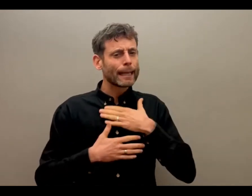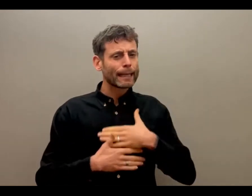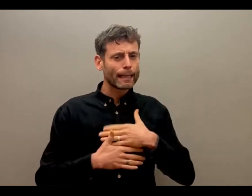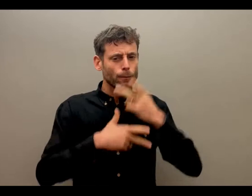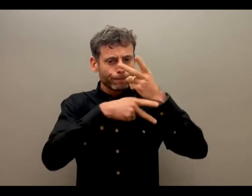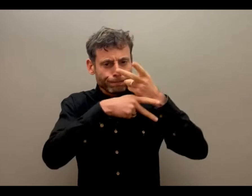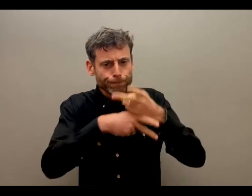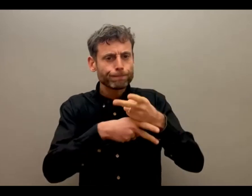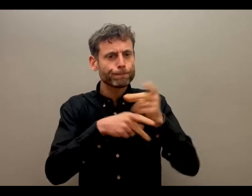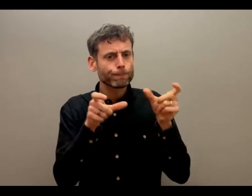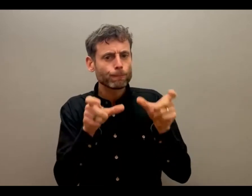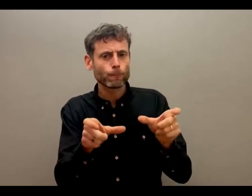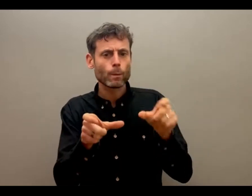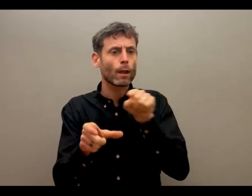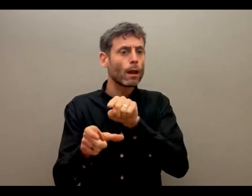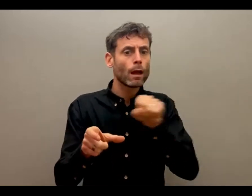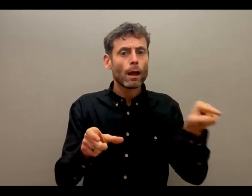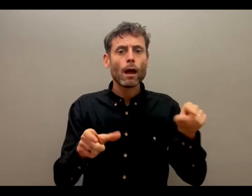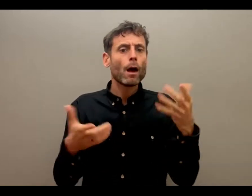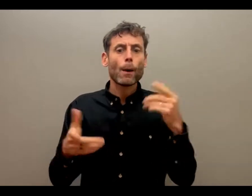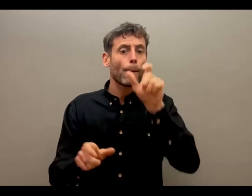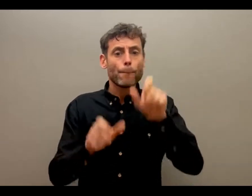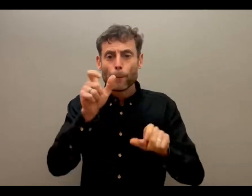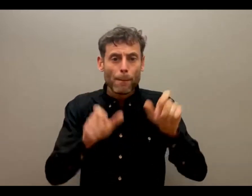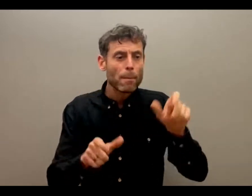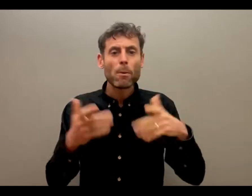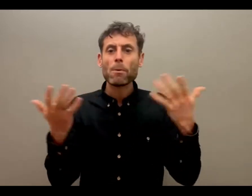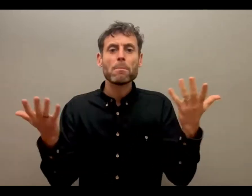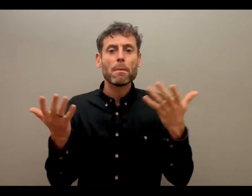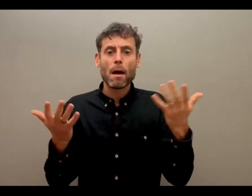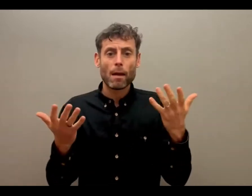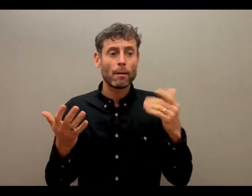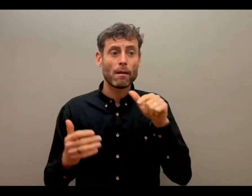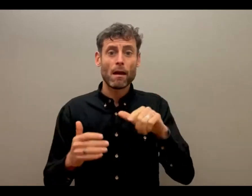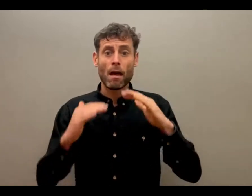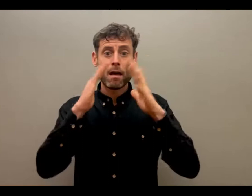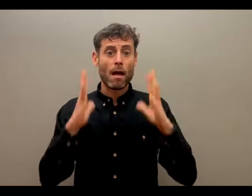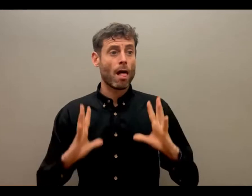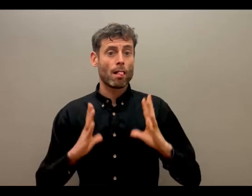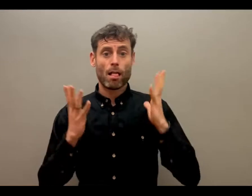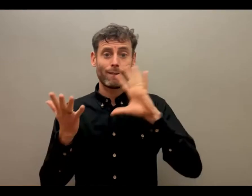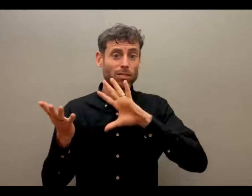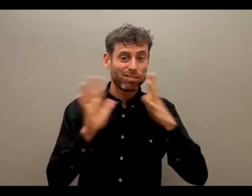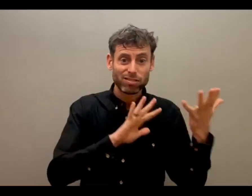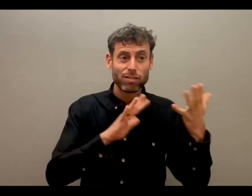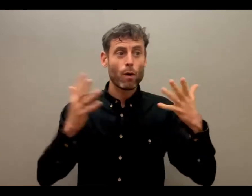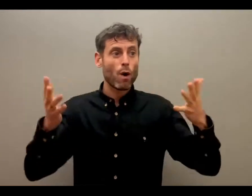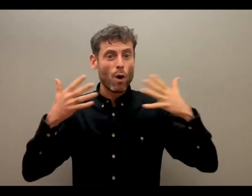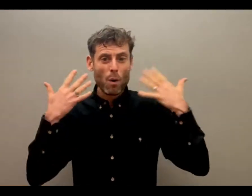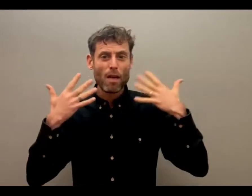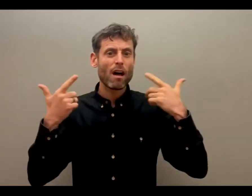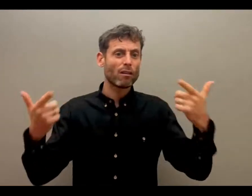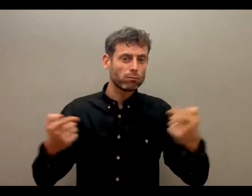who are affected by disaster and humanitarian and development needs can be safeguarded and that we're all held accountable.